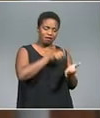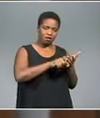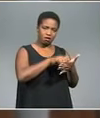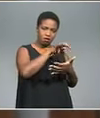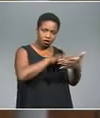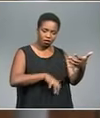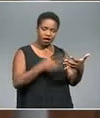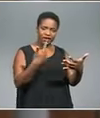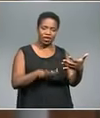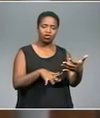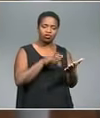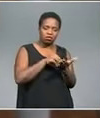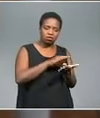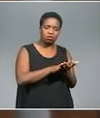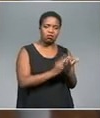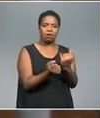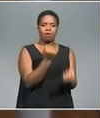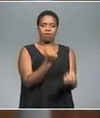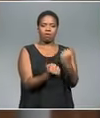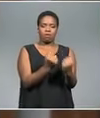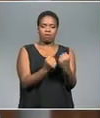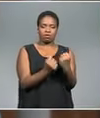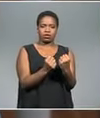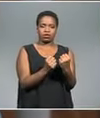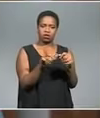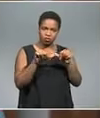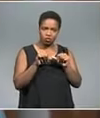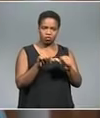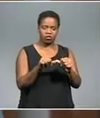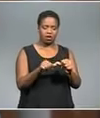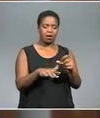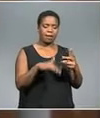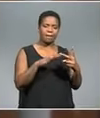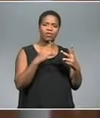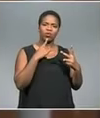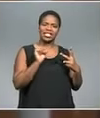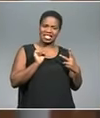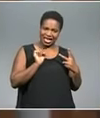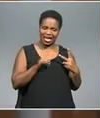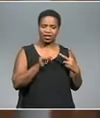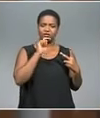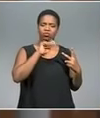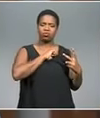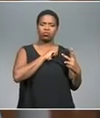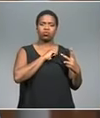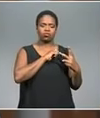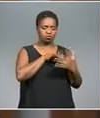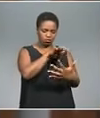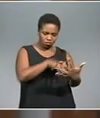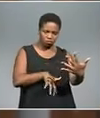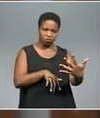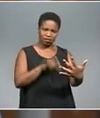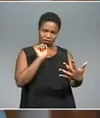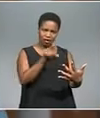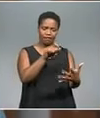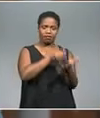admitted on record in court. And we had accused number one confirming that indeed it was an affidavit drafted